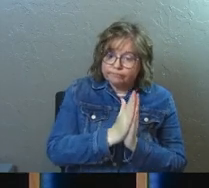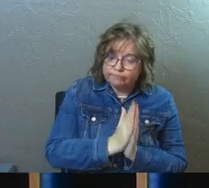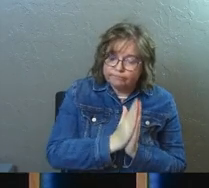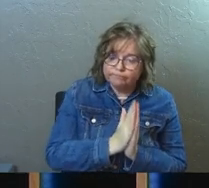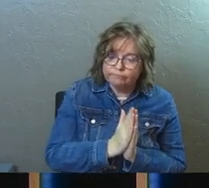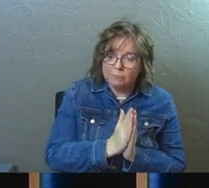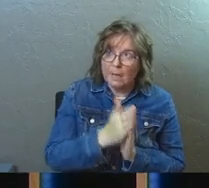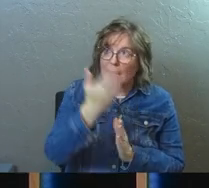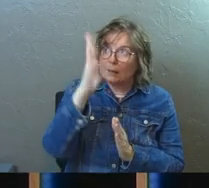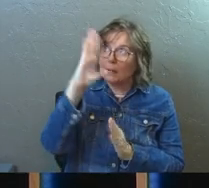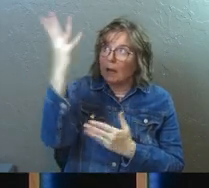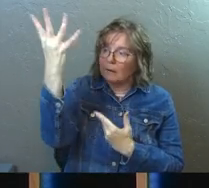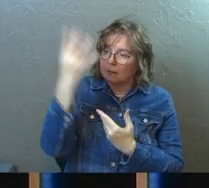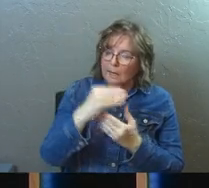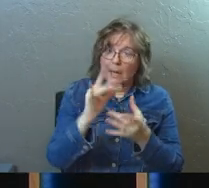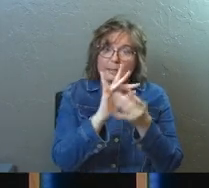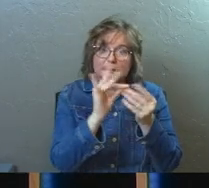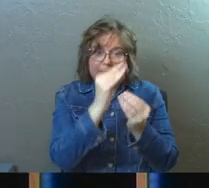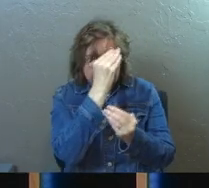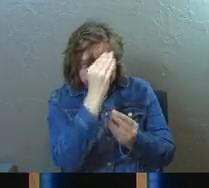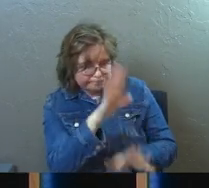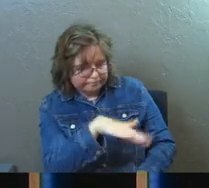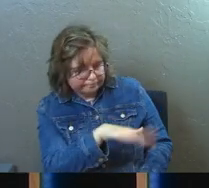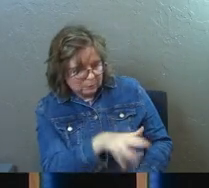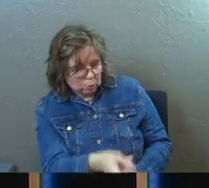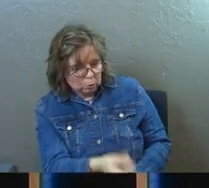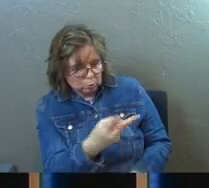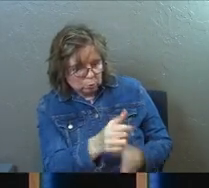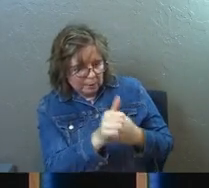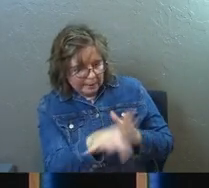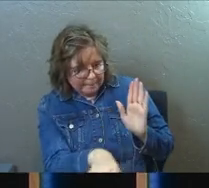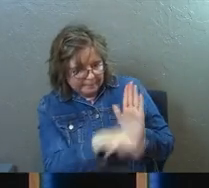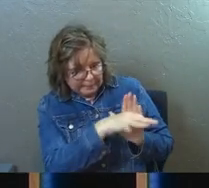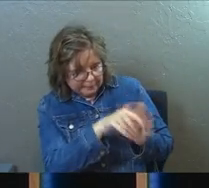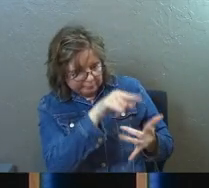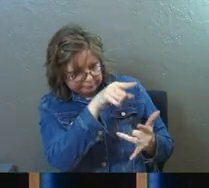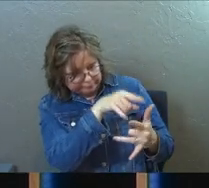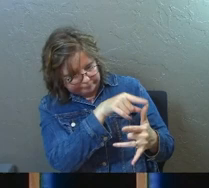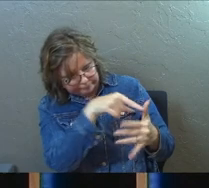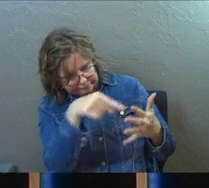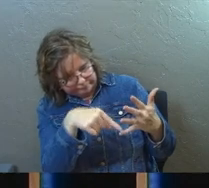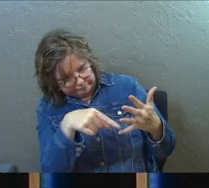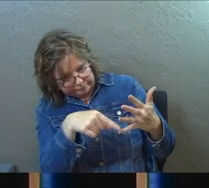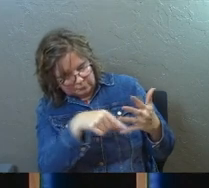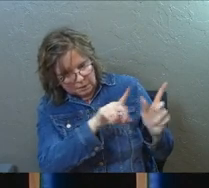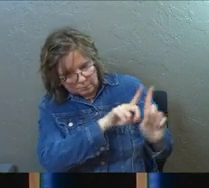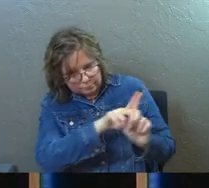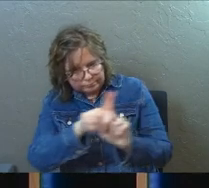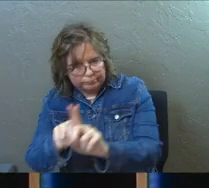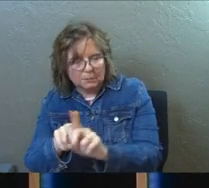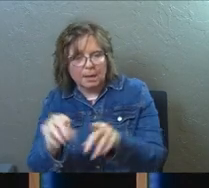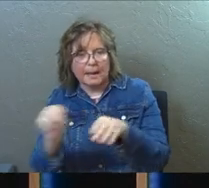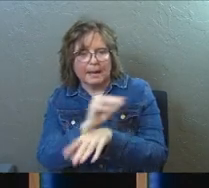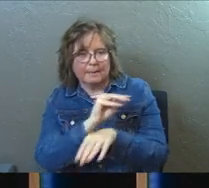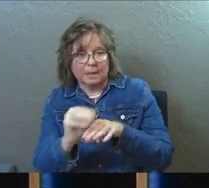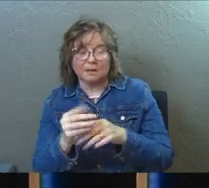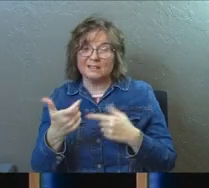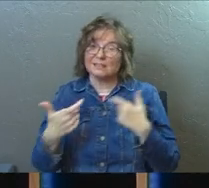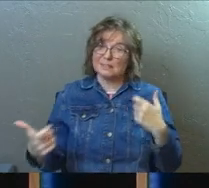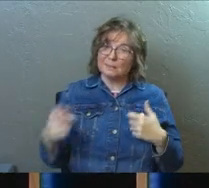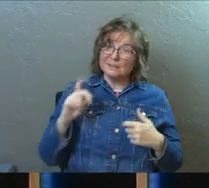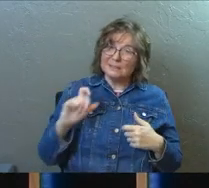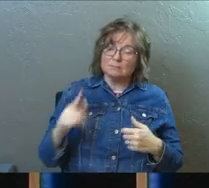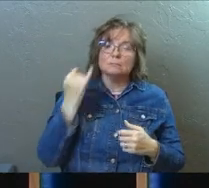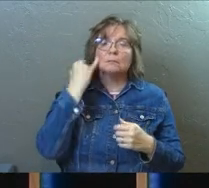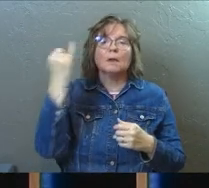of your top leaders in your church, and you're going to send them out as missionaries, this would have been a really big deal, imagine God coming into